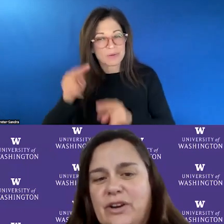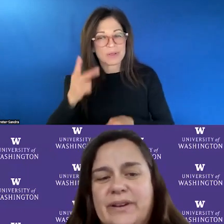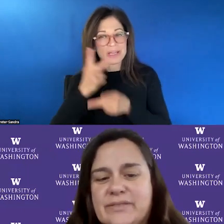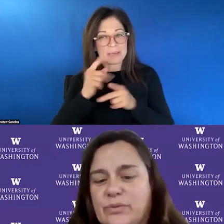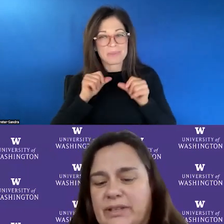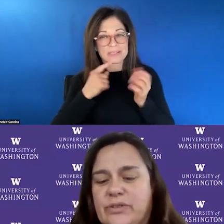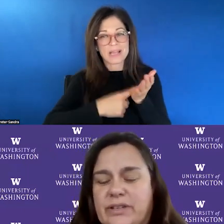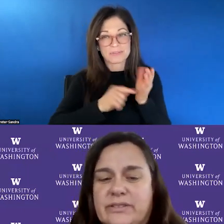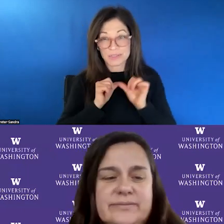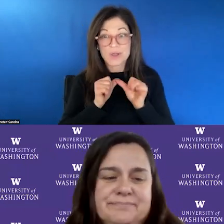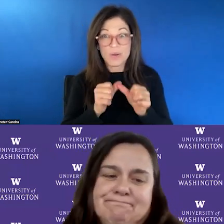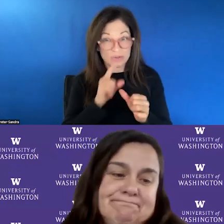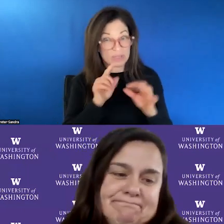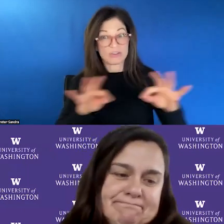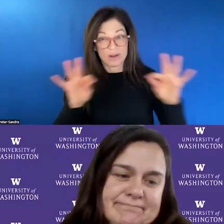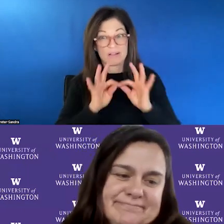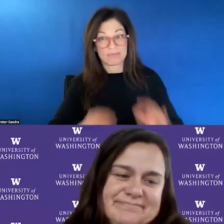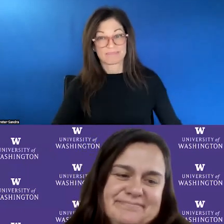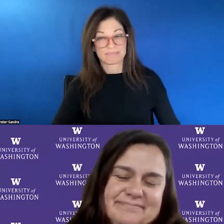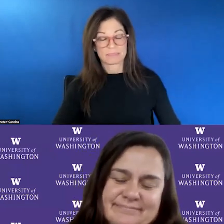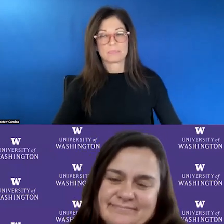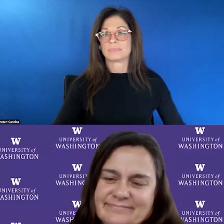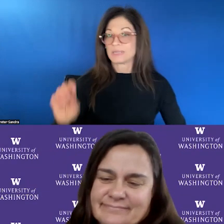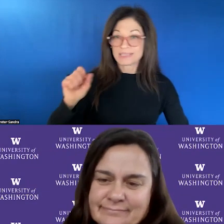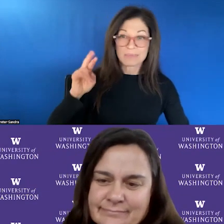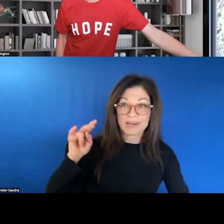conversation going. It's really critical. Sabrina.